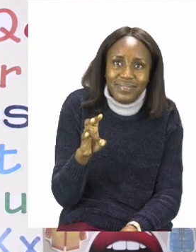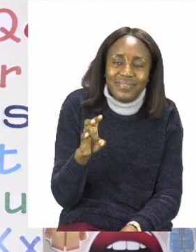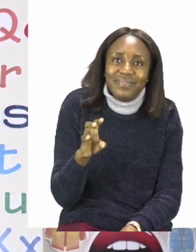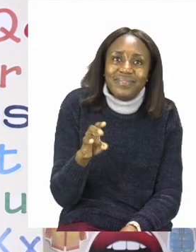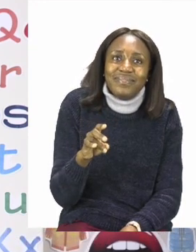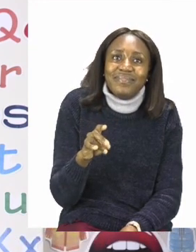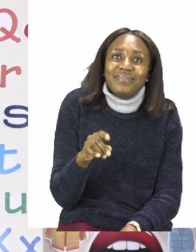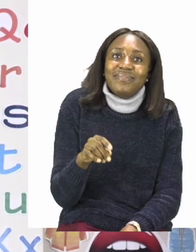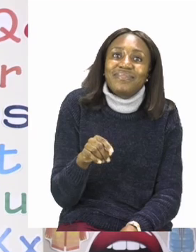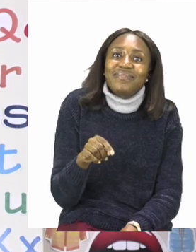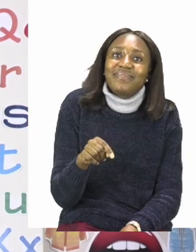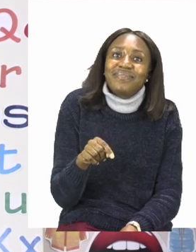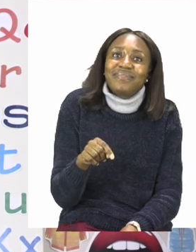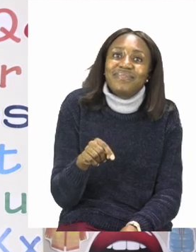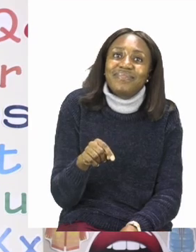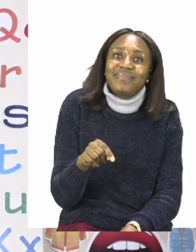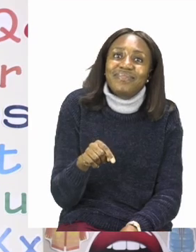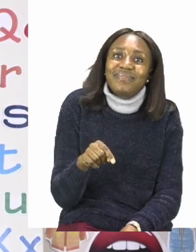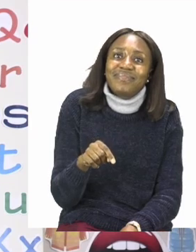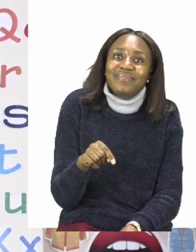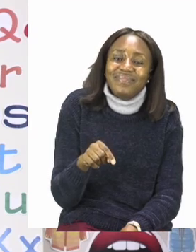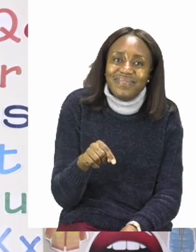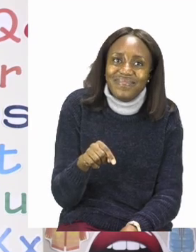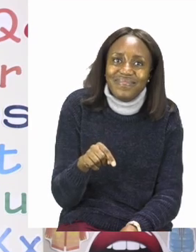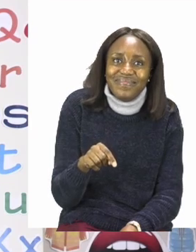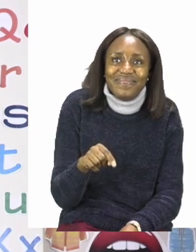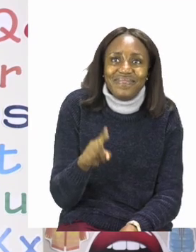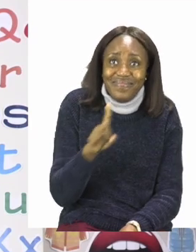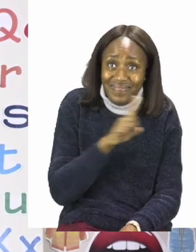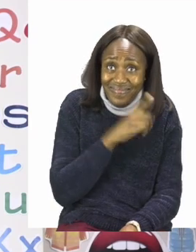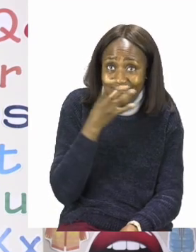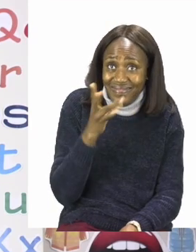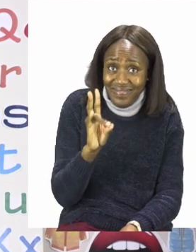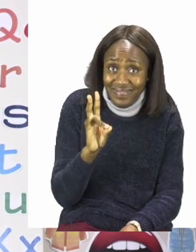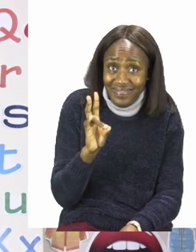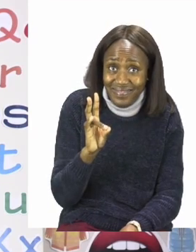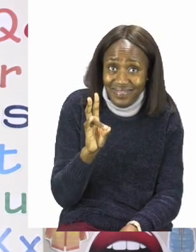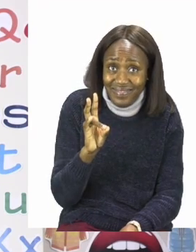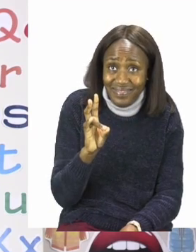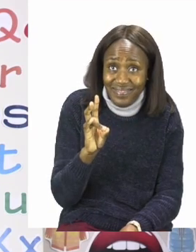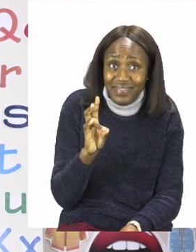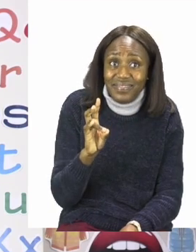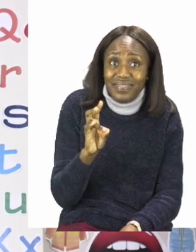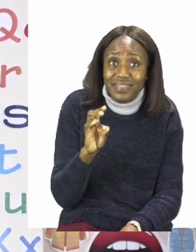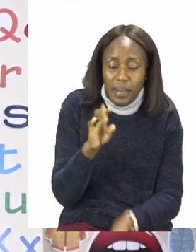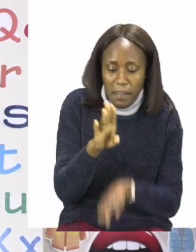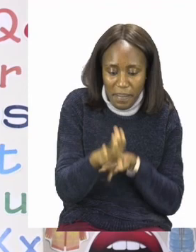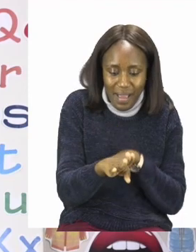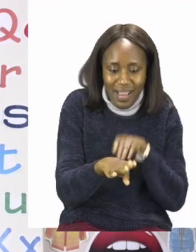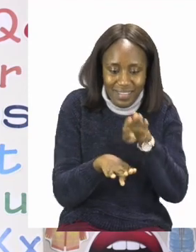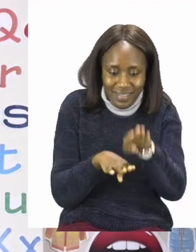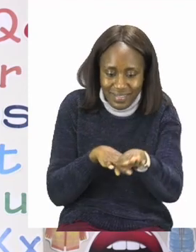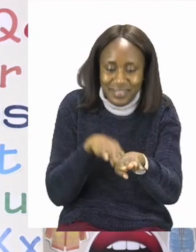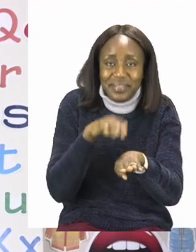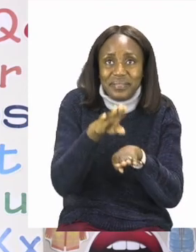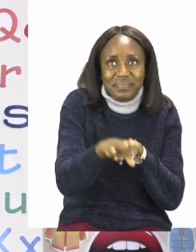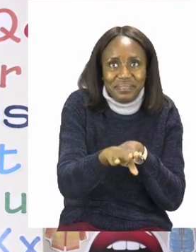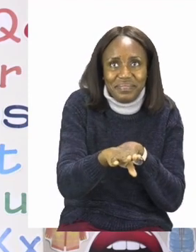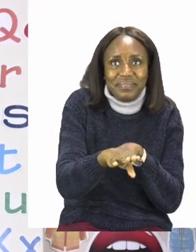Hello. You had missed me I'm sure. So it's 17. 17